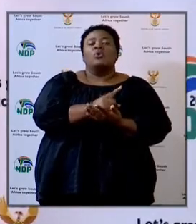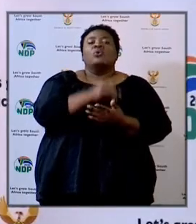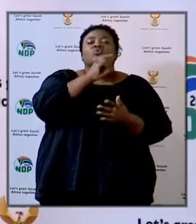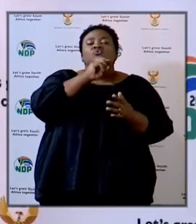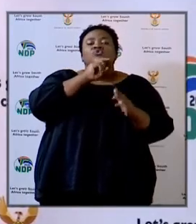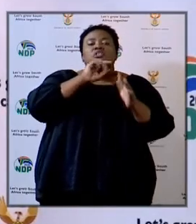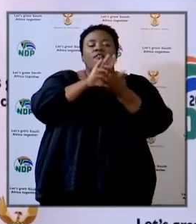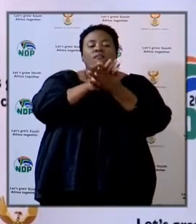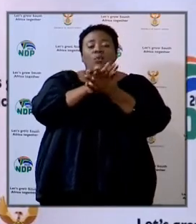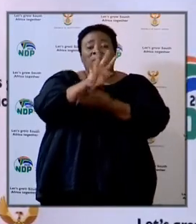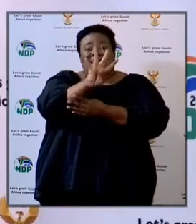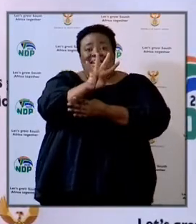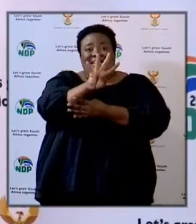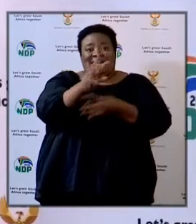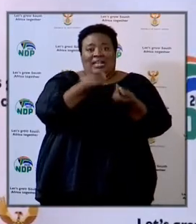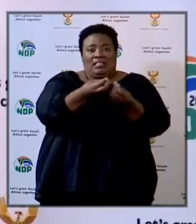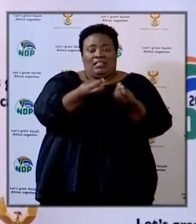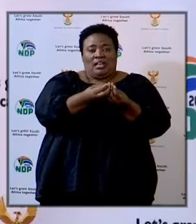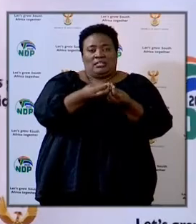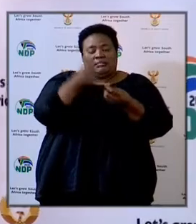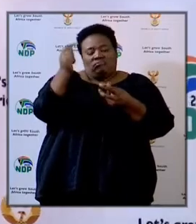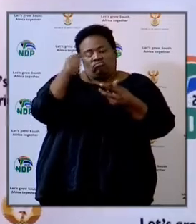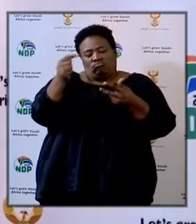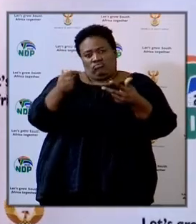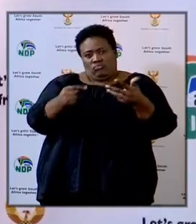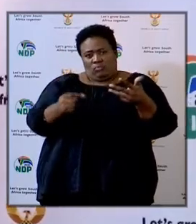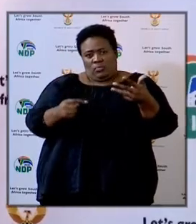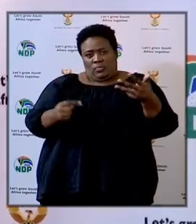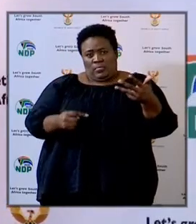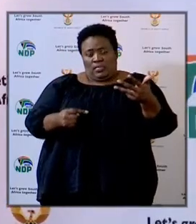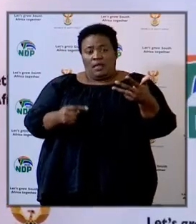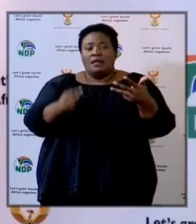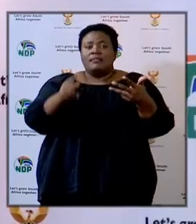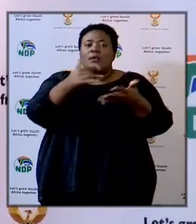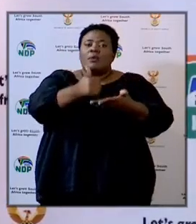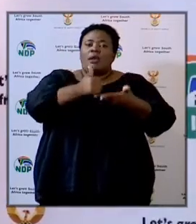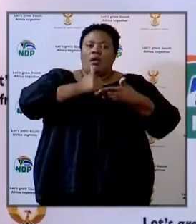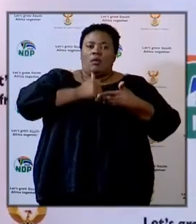variables that we look at to bring us close to